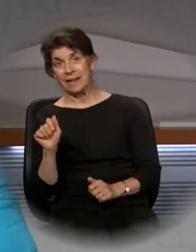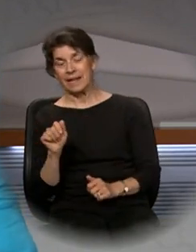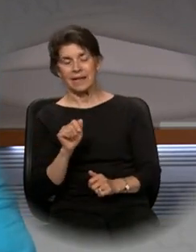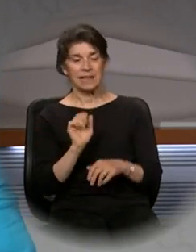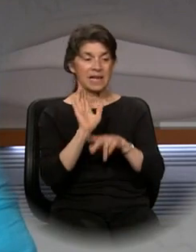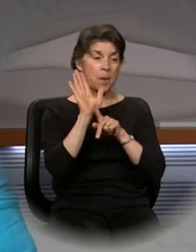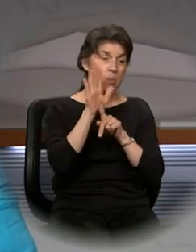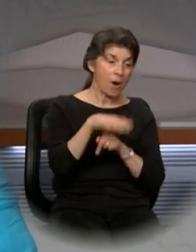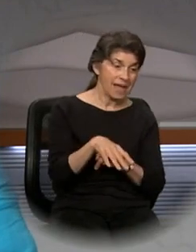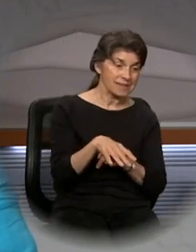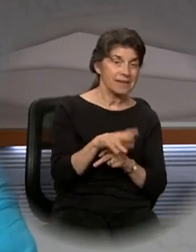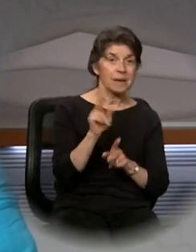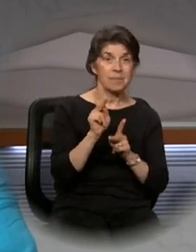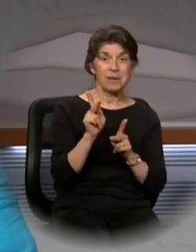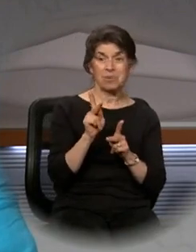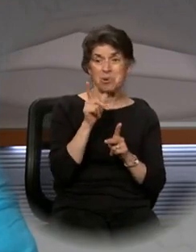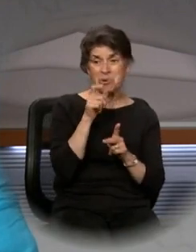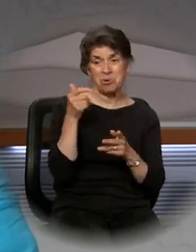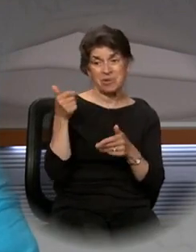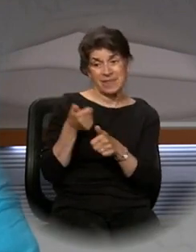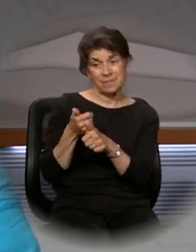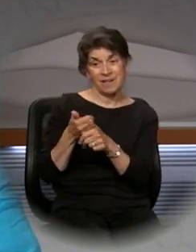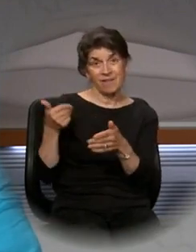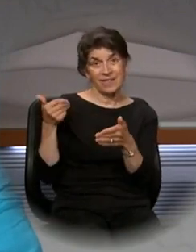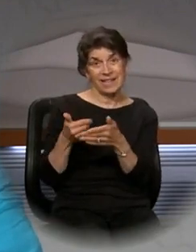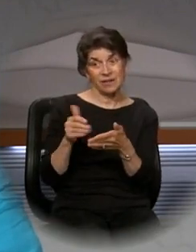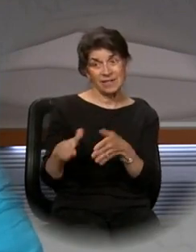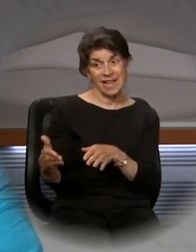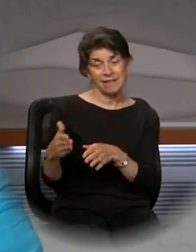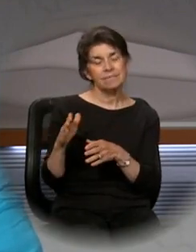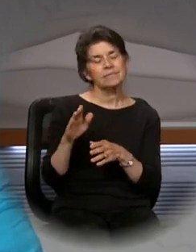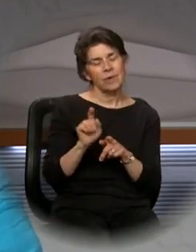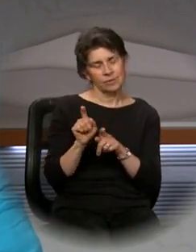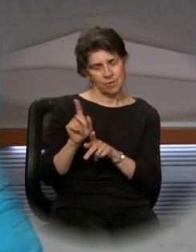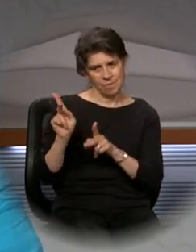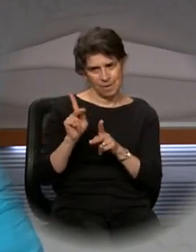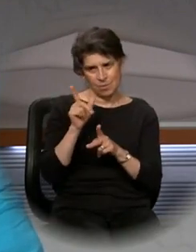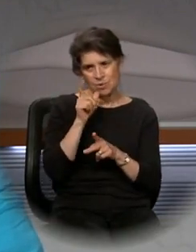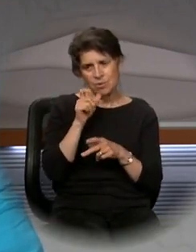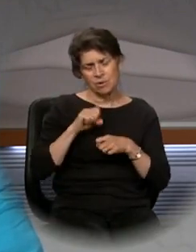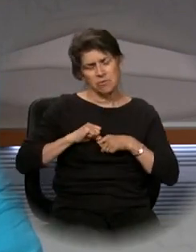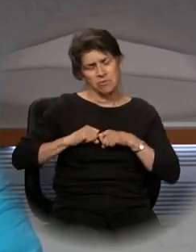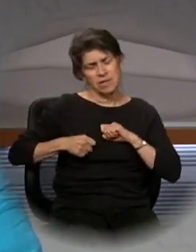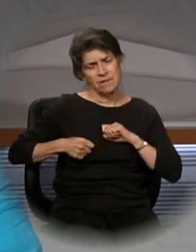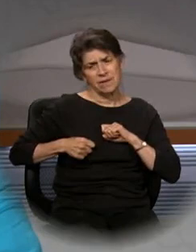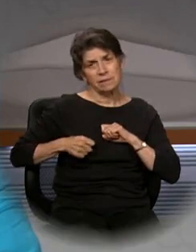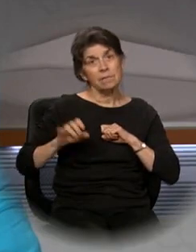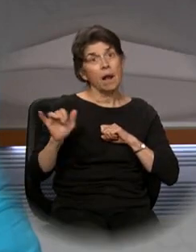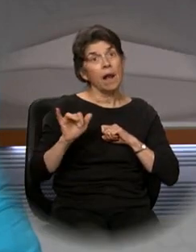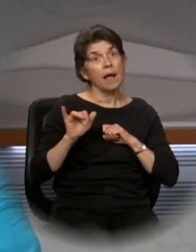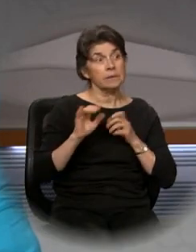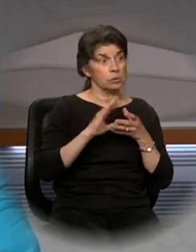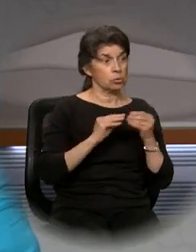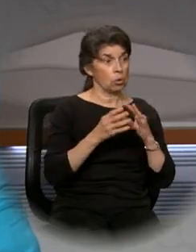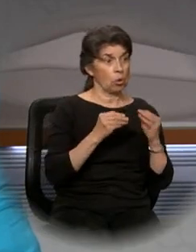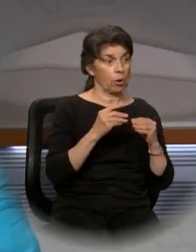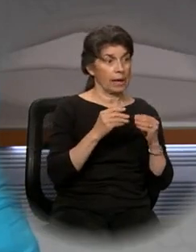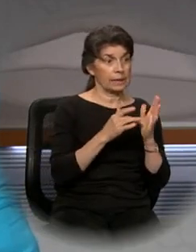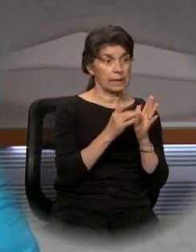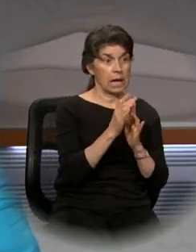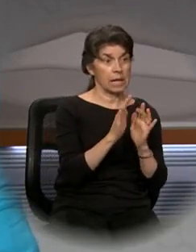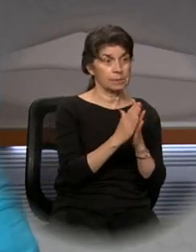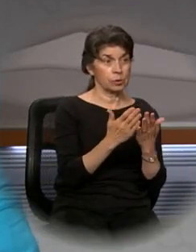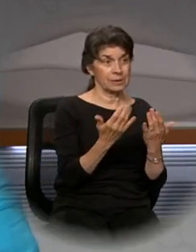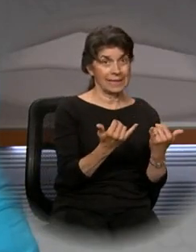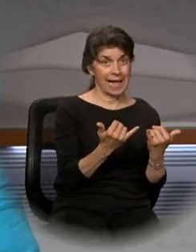the oppressed, those near death, and those who are grieving, that like the story of our gospel today, they may not